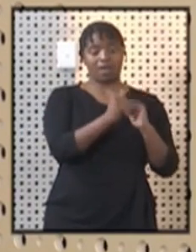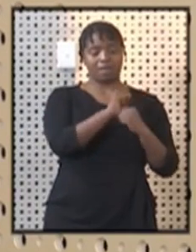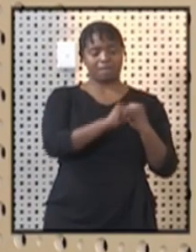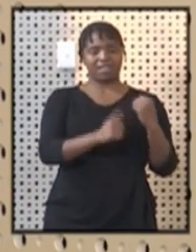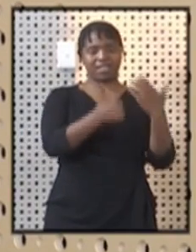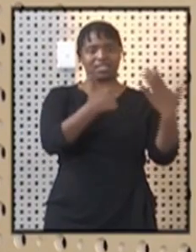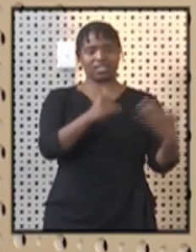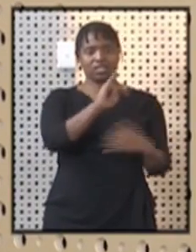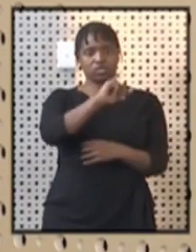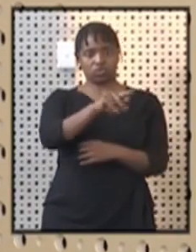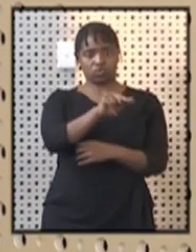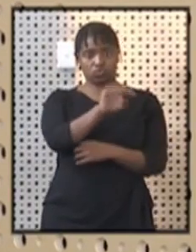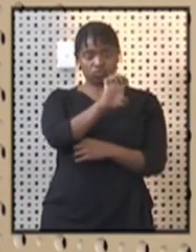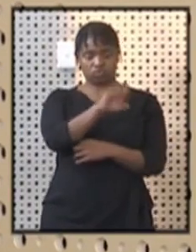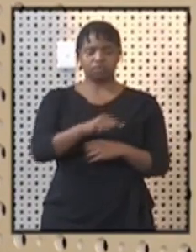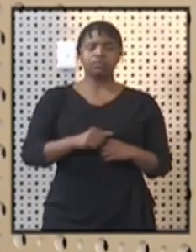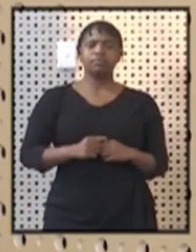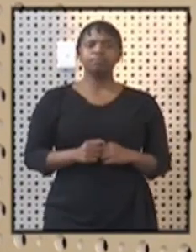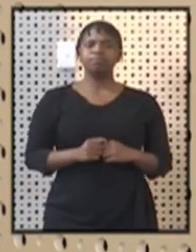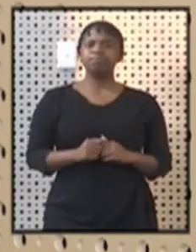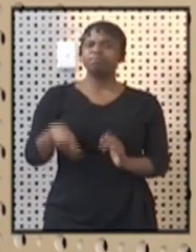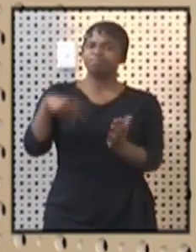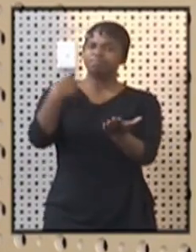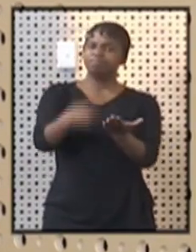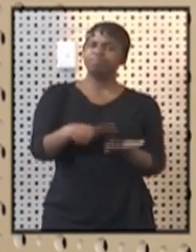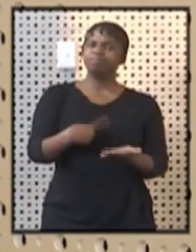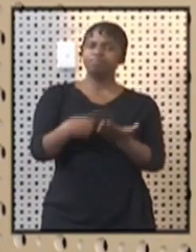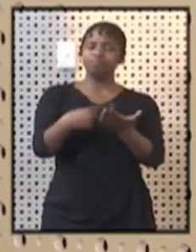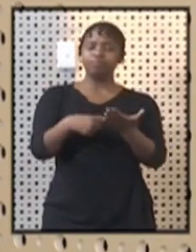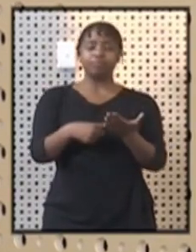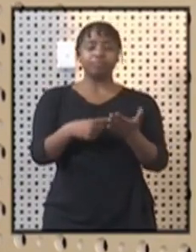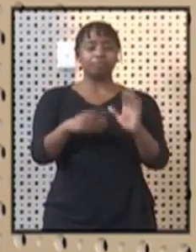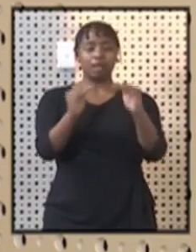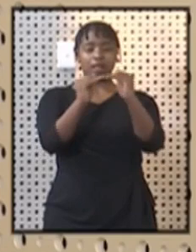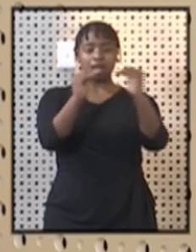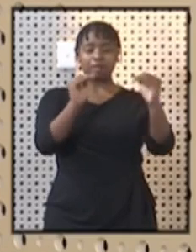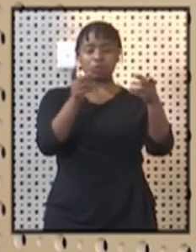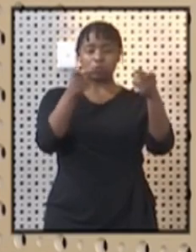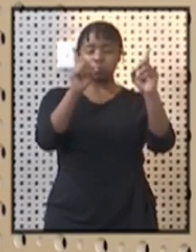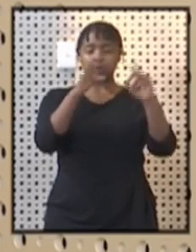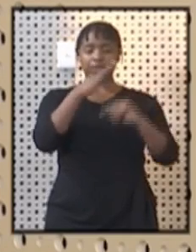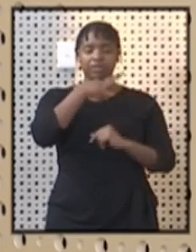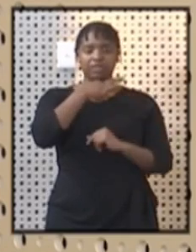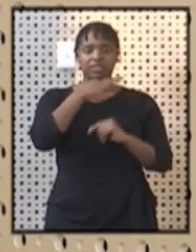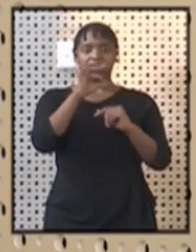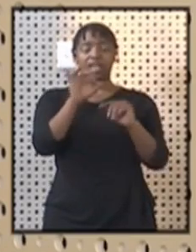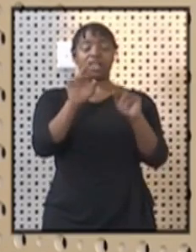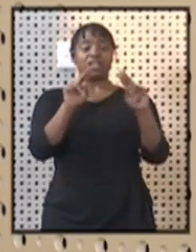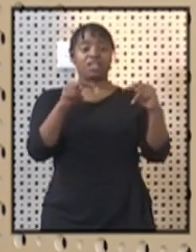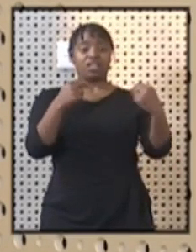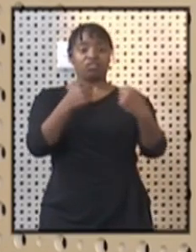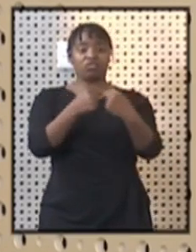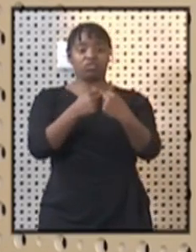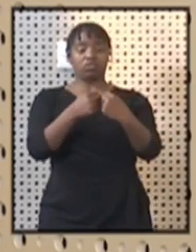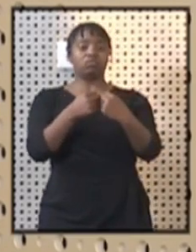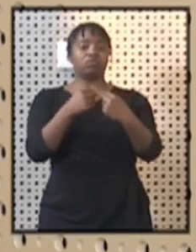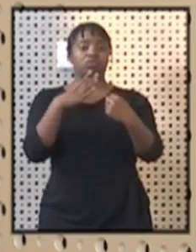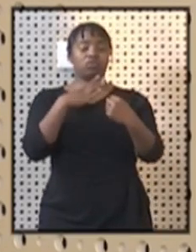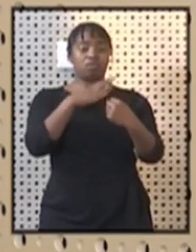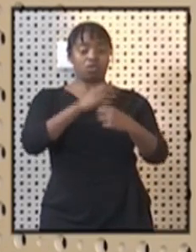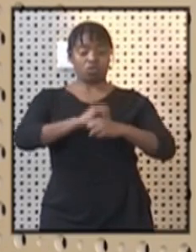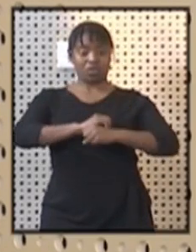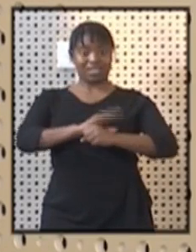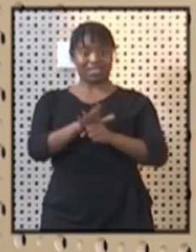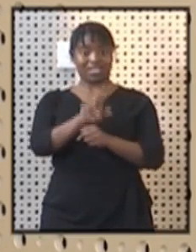Following discussions about the current risk level, the National Command Council, the National Coronavirus